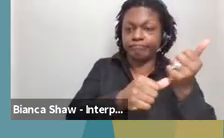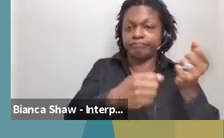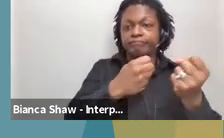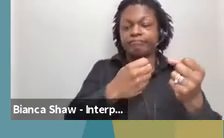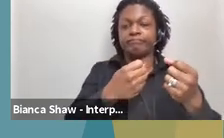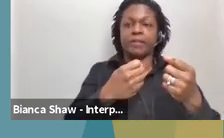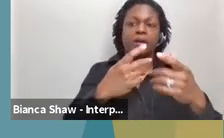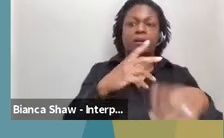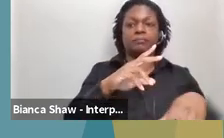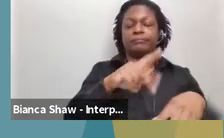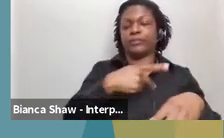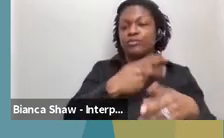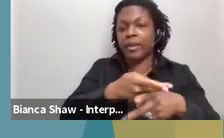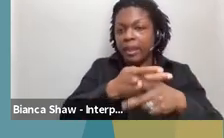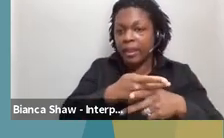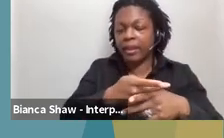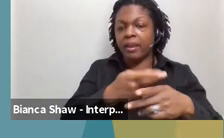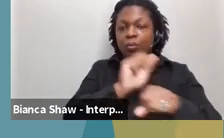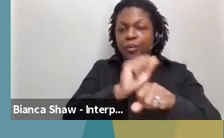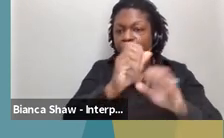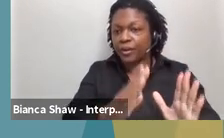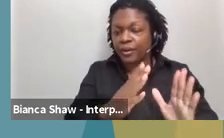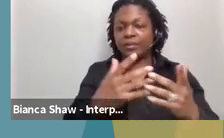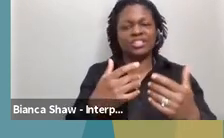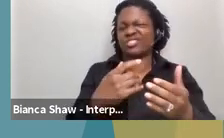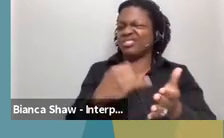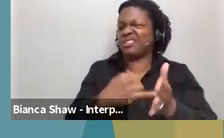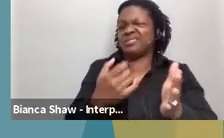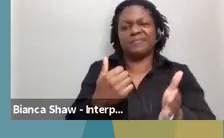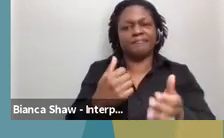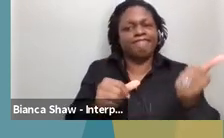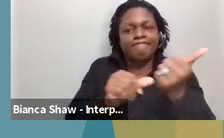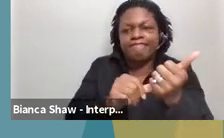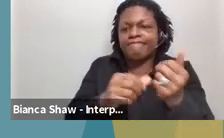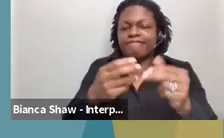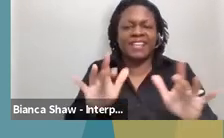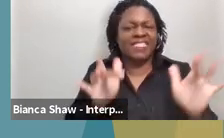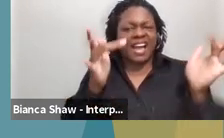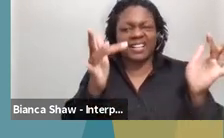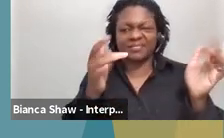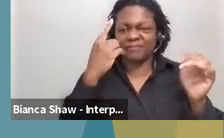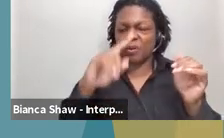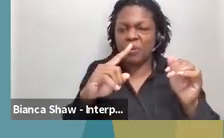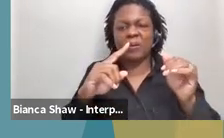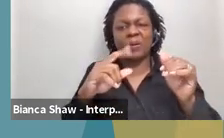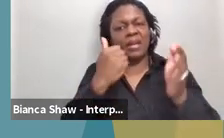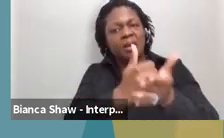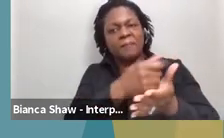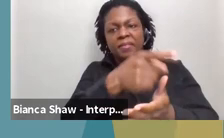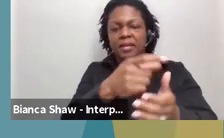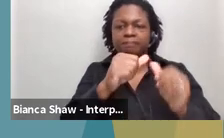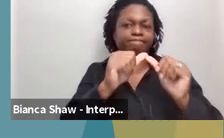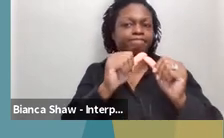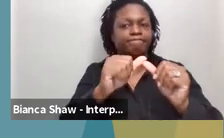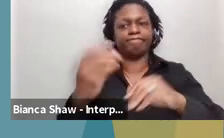them, um, manage their day or whatever is needed throughout the day. But we also have a large array of